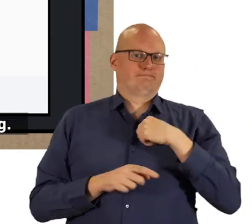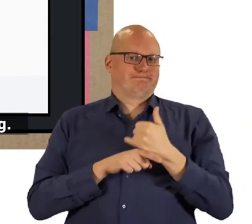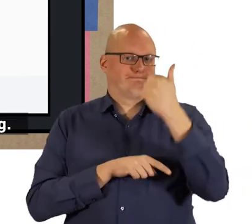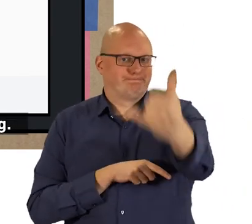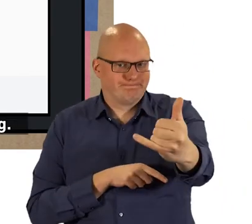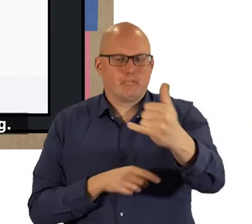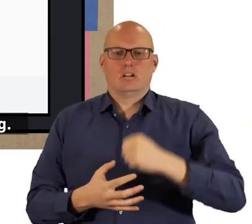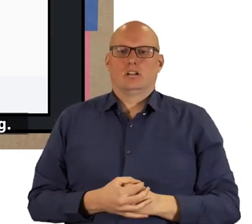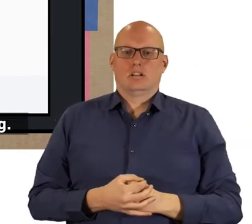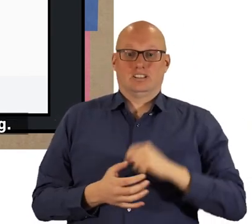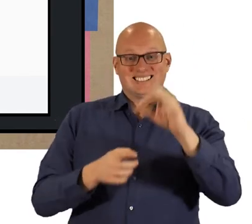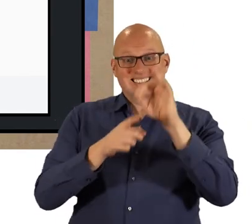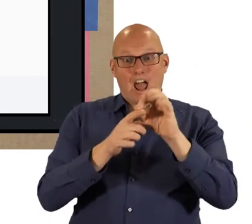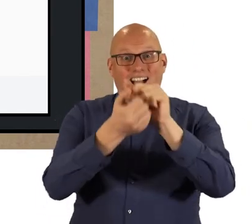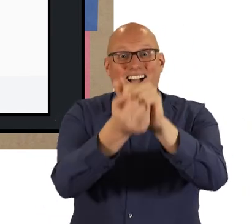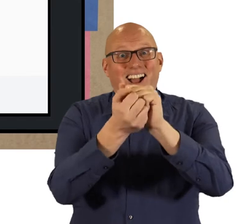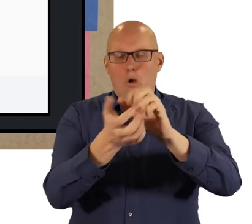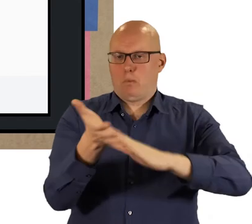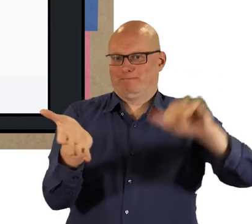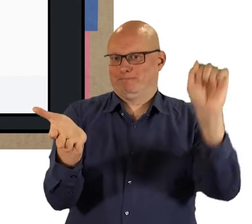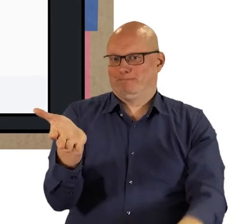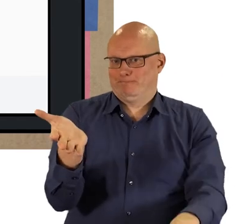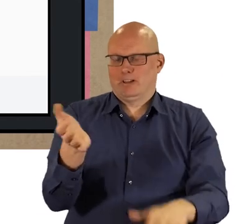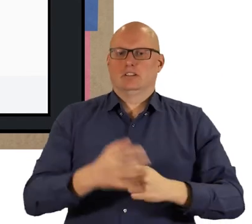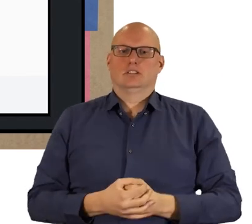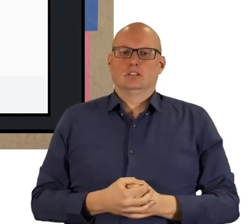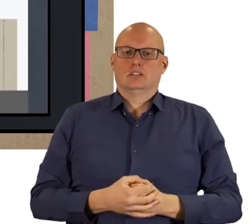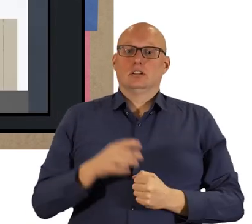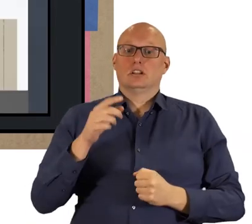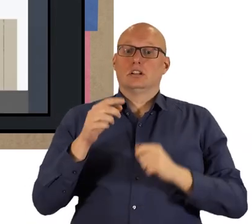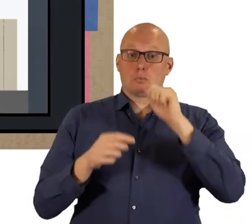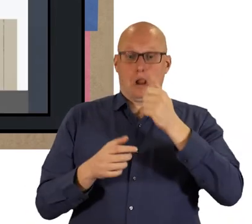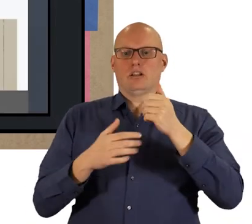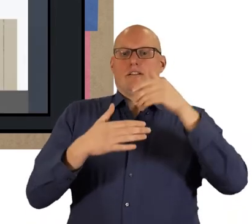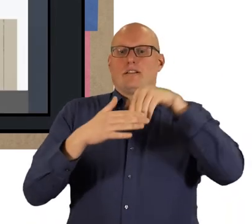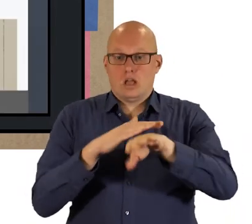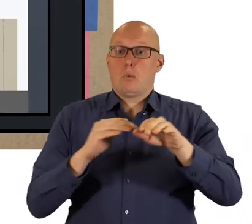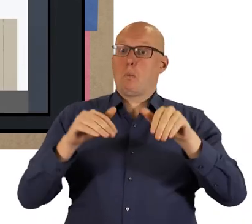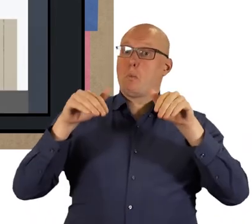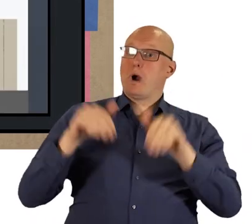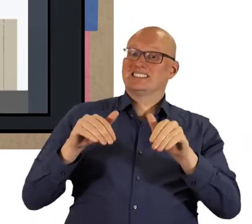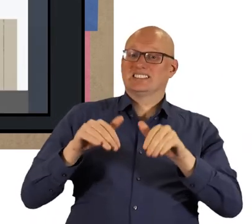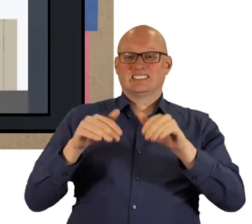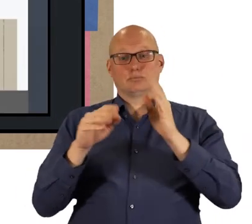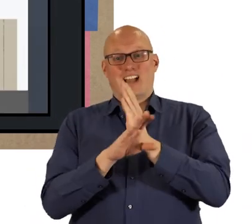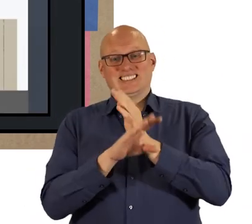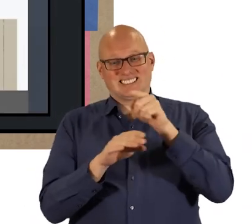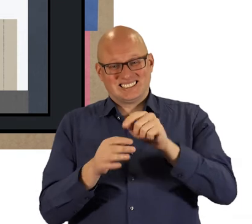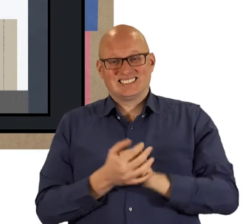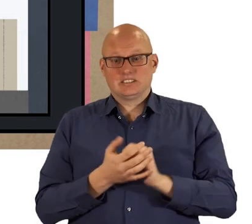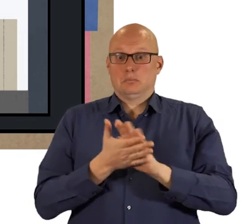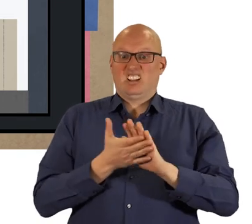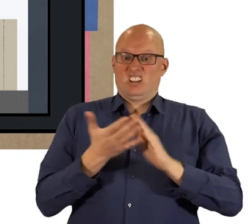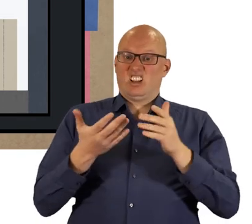other end knows who is calling your details won't be kept you will then go into your own private video room